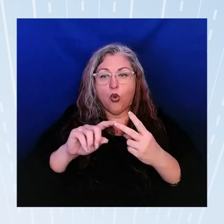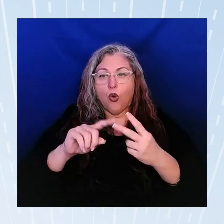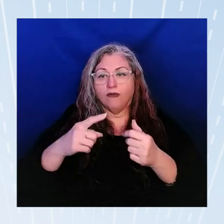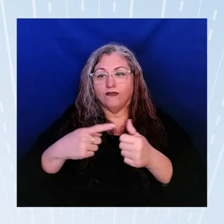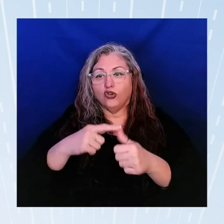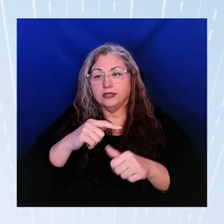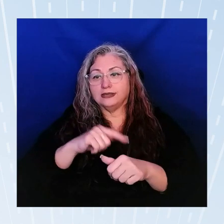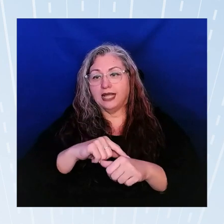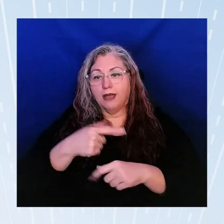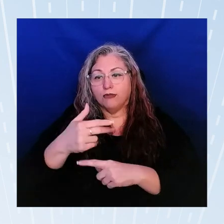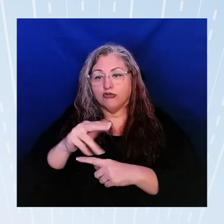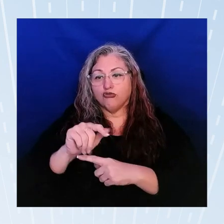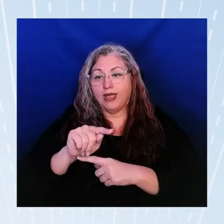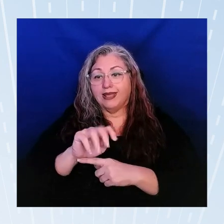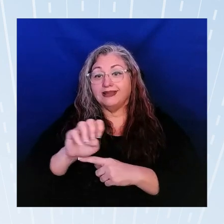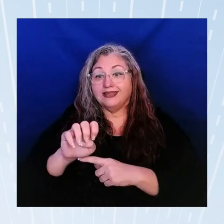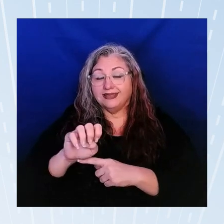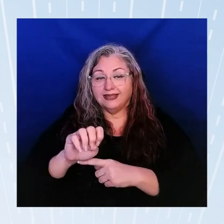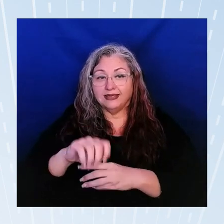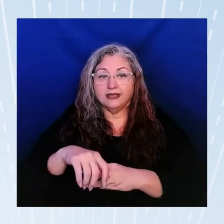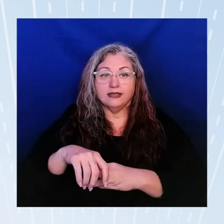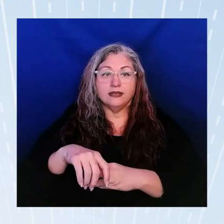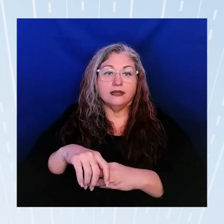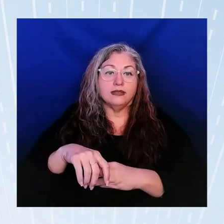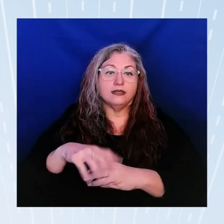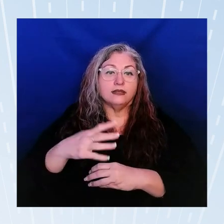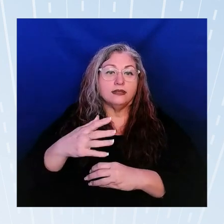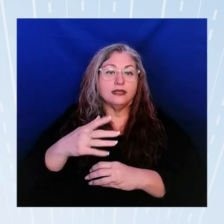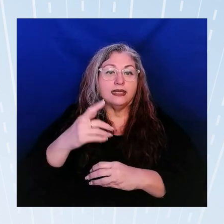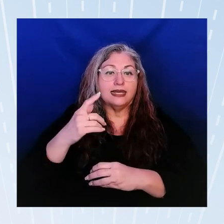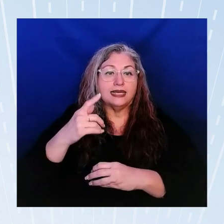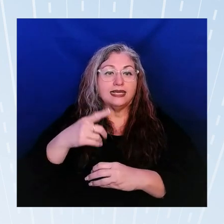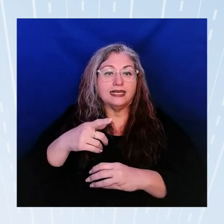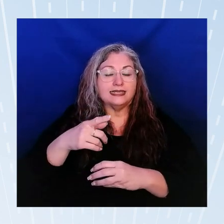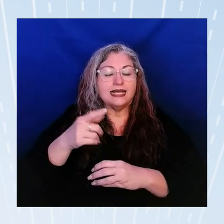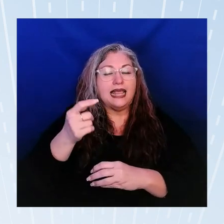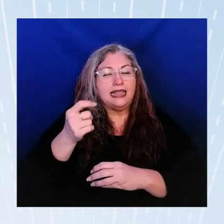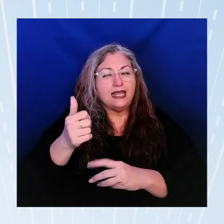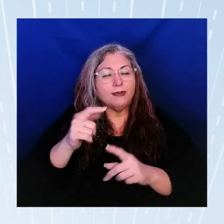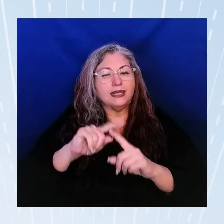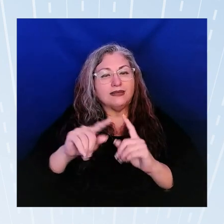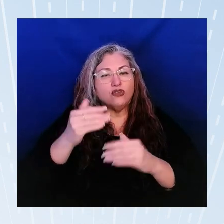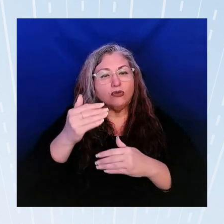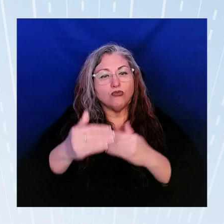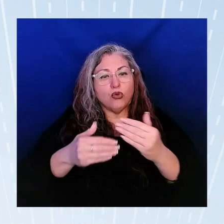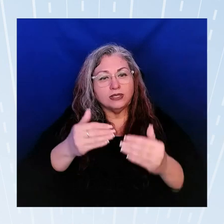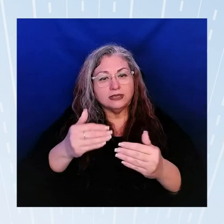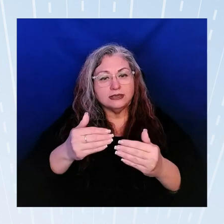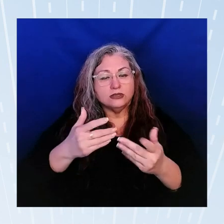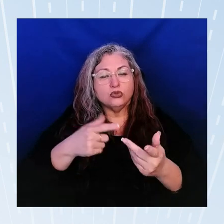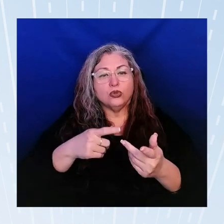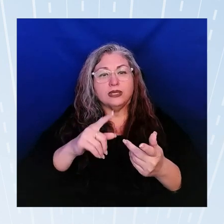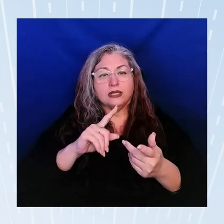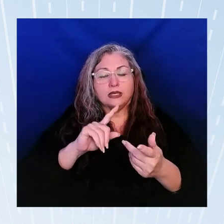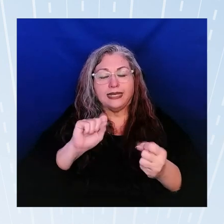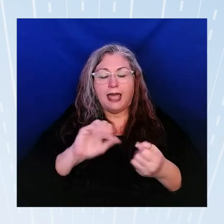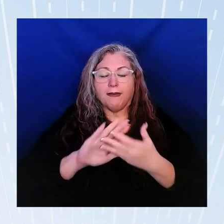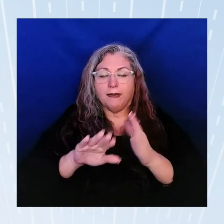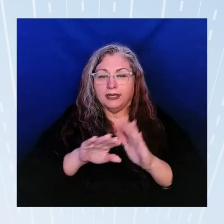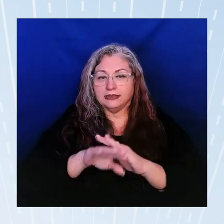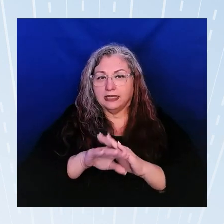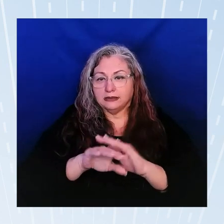grantees where you know it's slightly different process so that it is accessible so